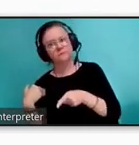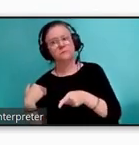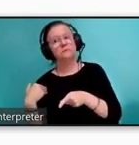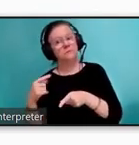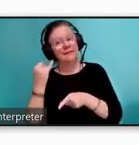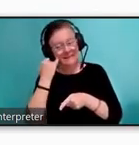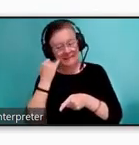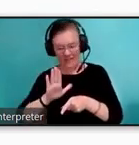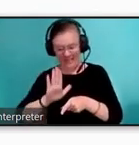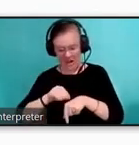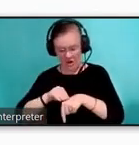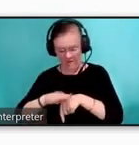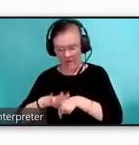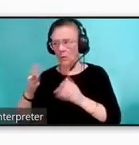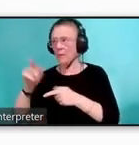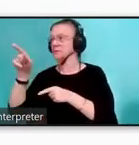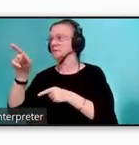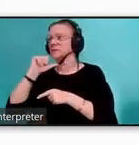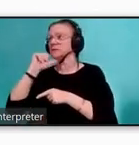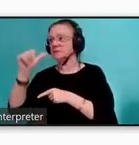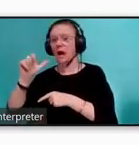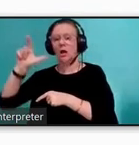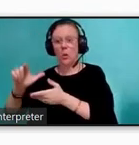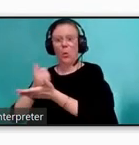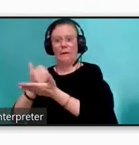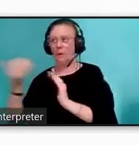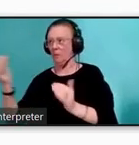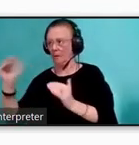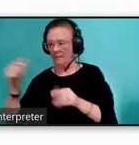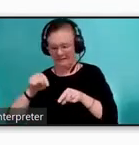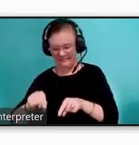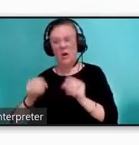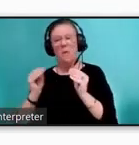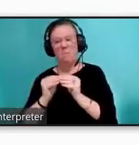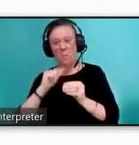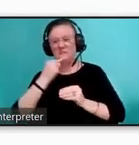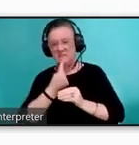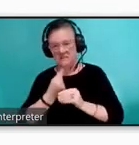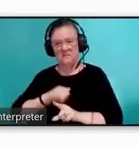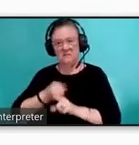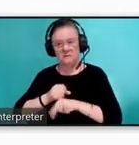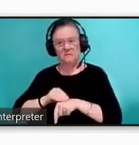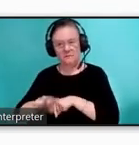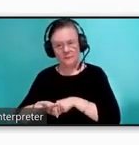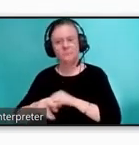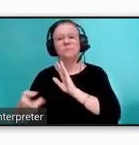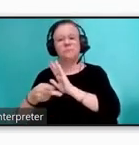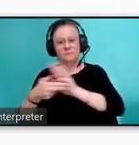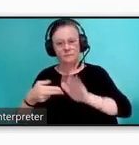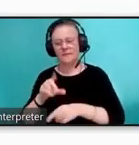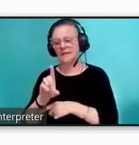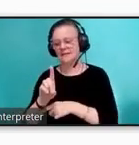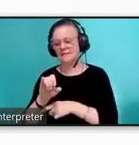greater than those effects borne by the non-low-income population, that impact will be considered a